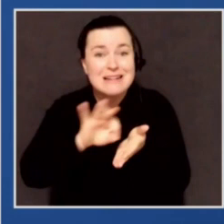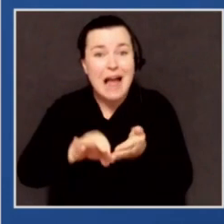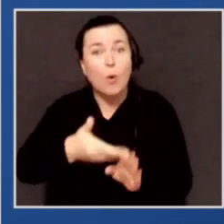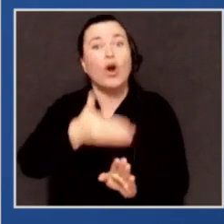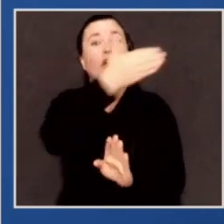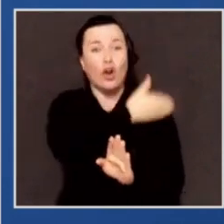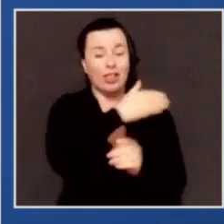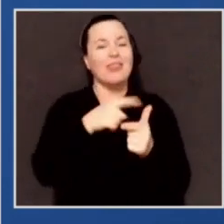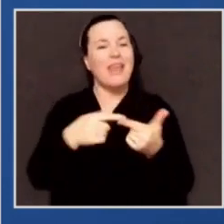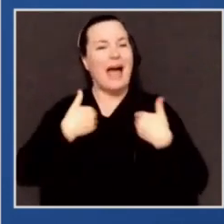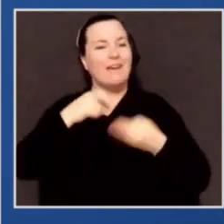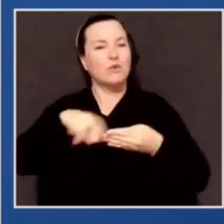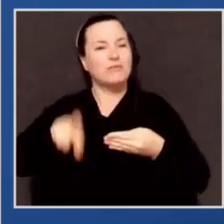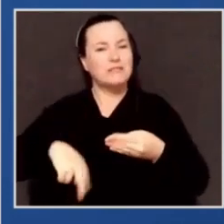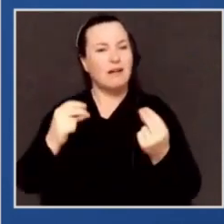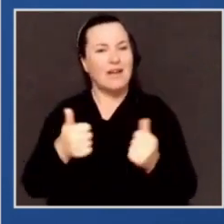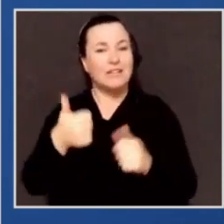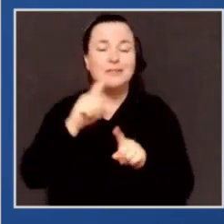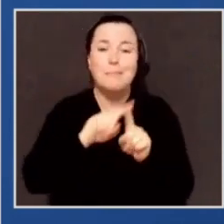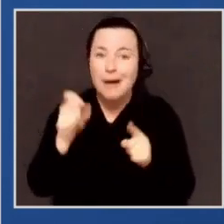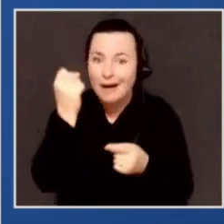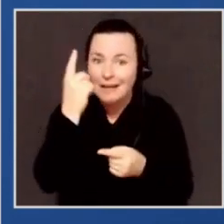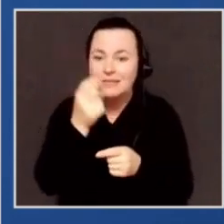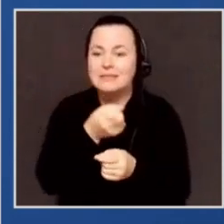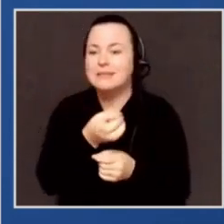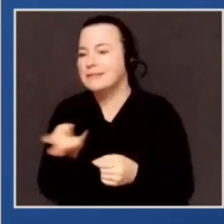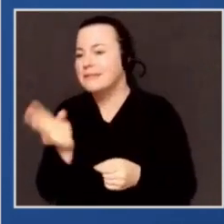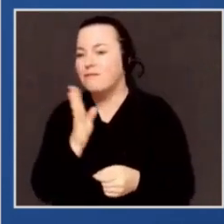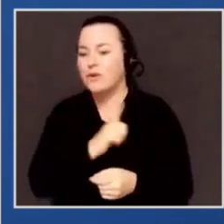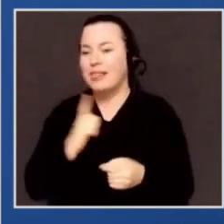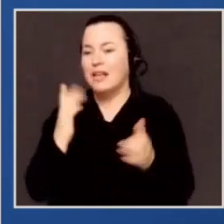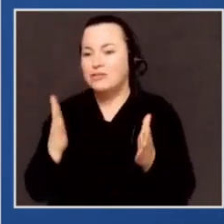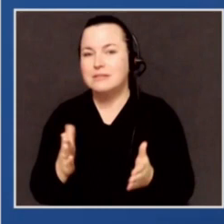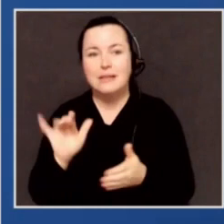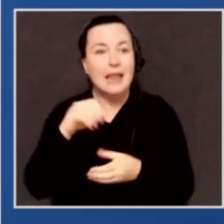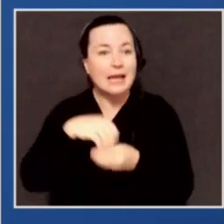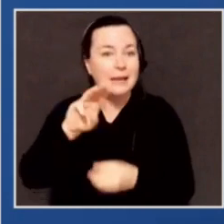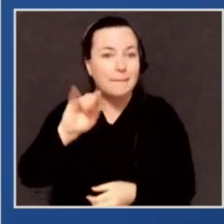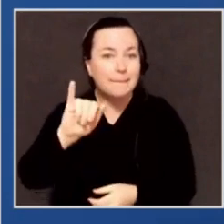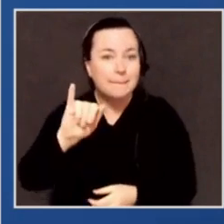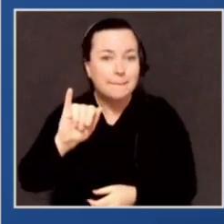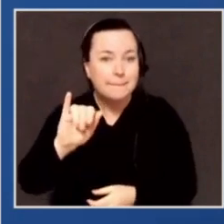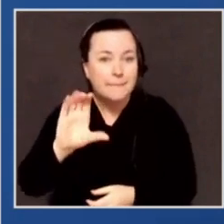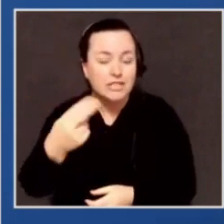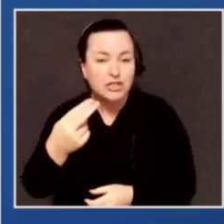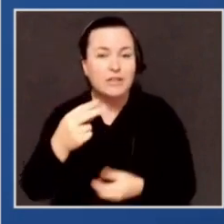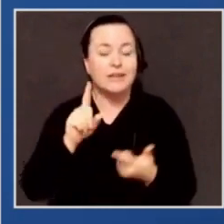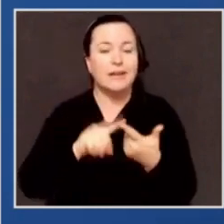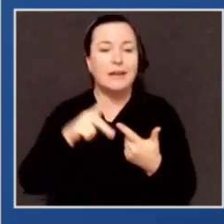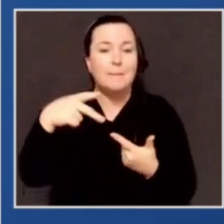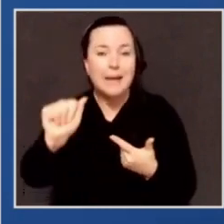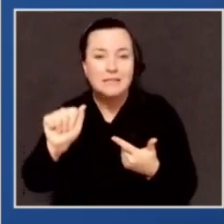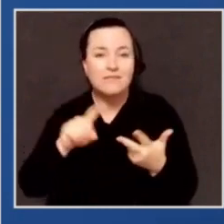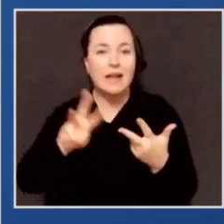of Republican legislatures in Michigan and in Pennsylvania and Wisconsin to